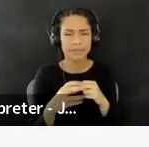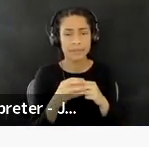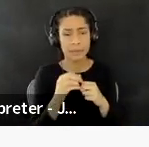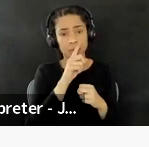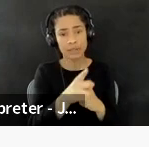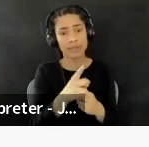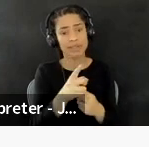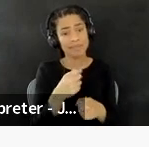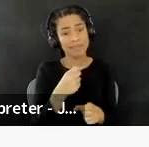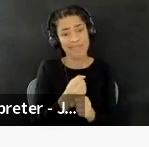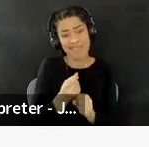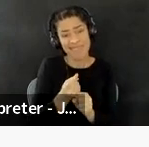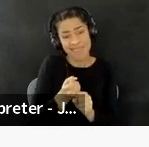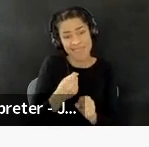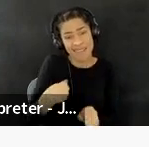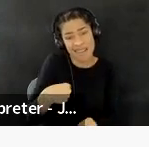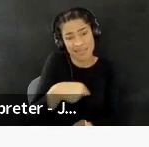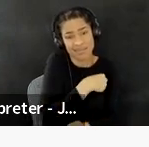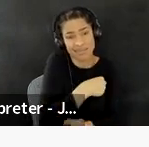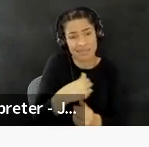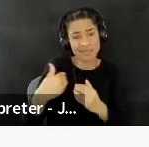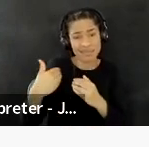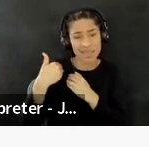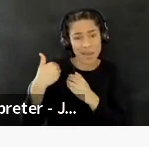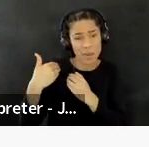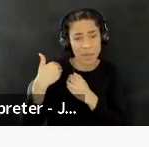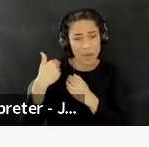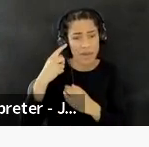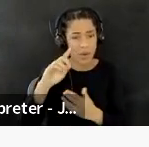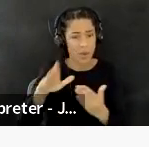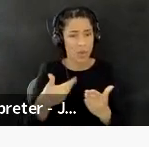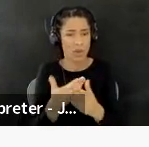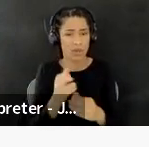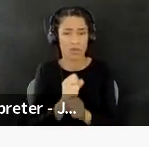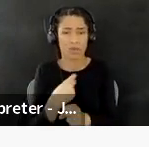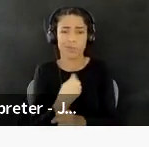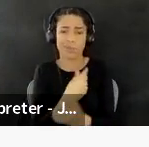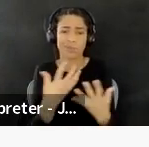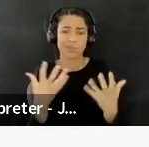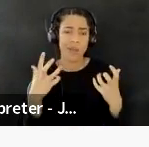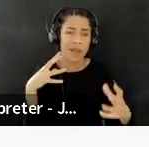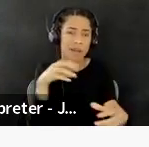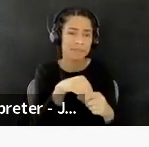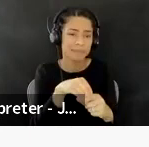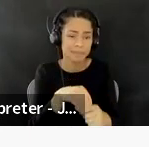hold each other accountable to the work that we want to be engaging in.